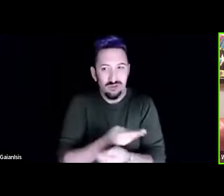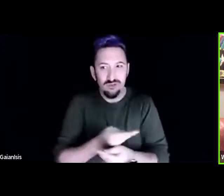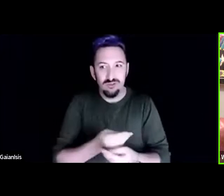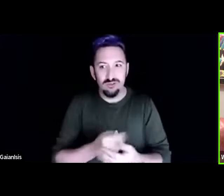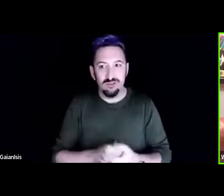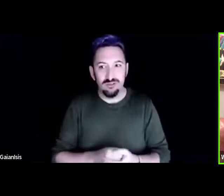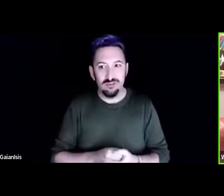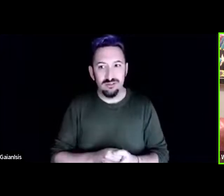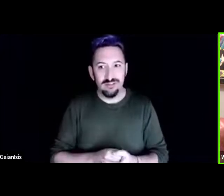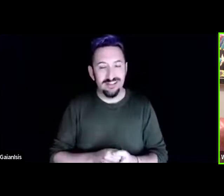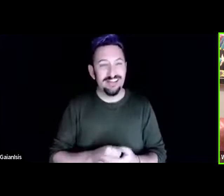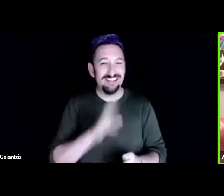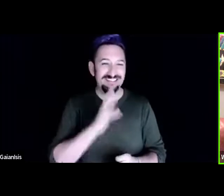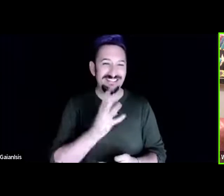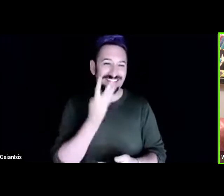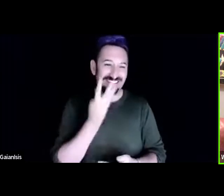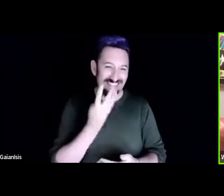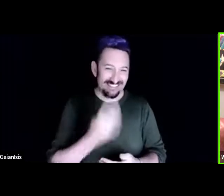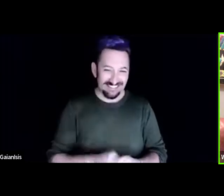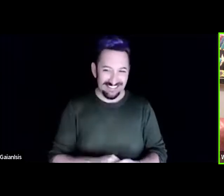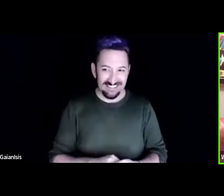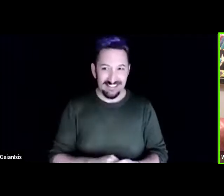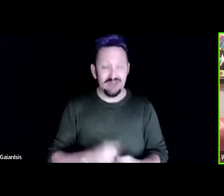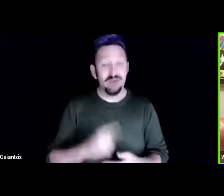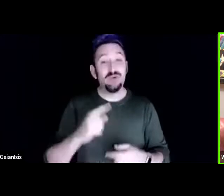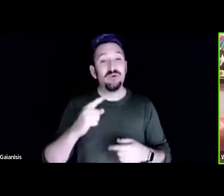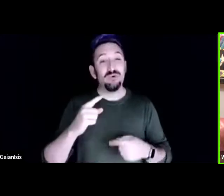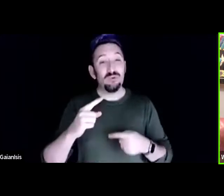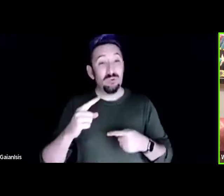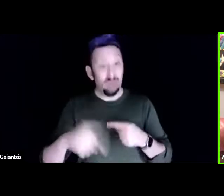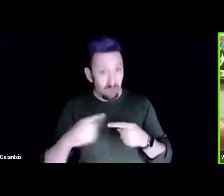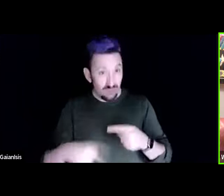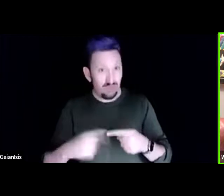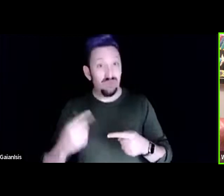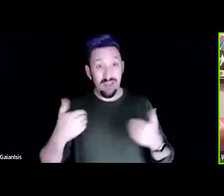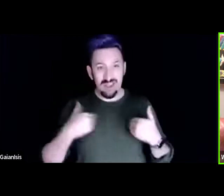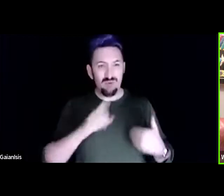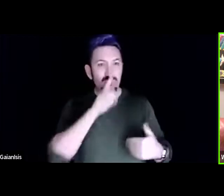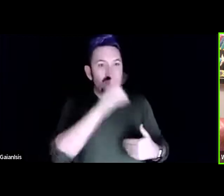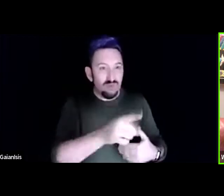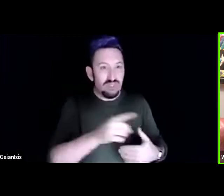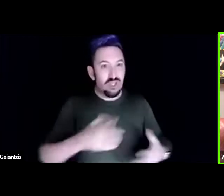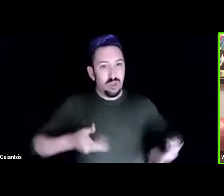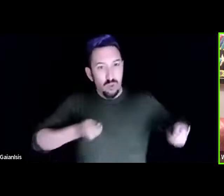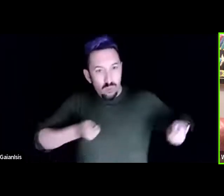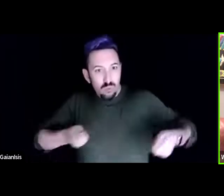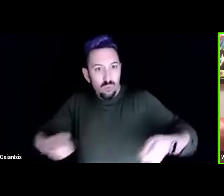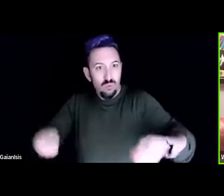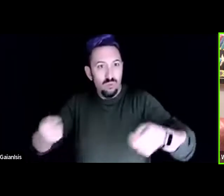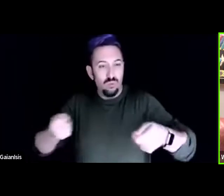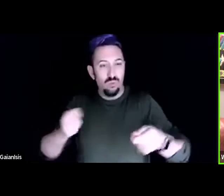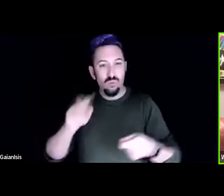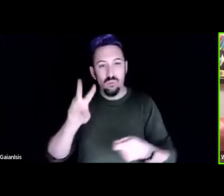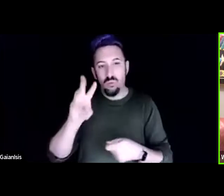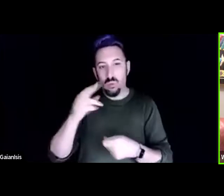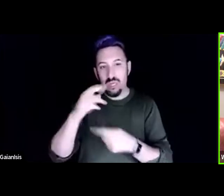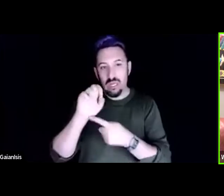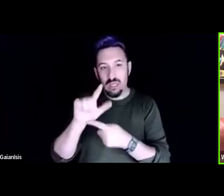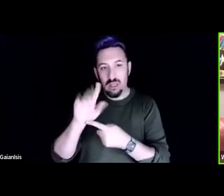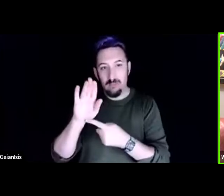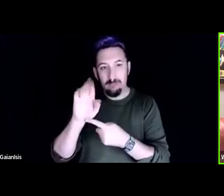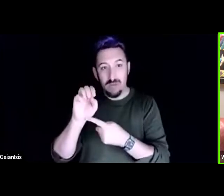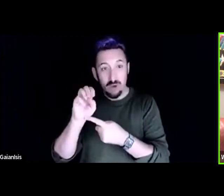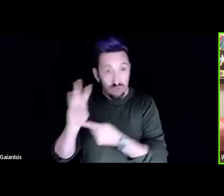cannot speak real wheel barrows um for these kids right full-size adult wheelbarrows